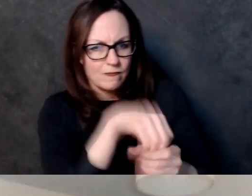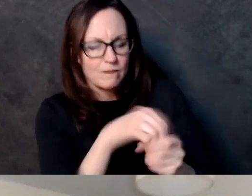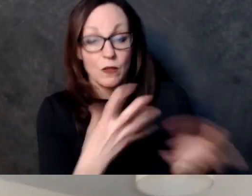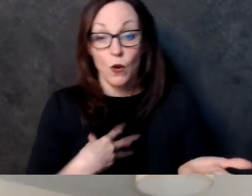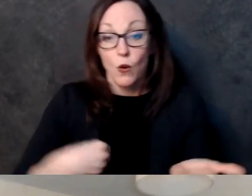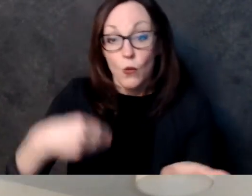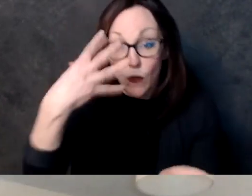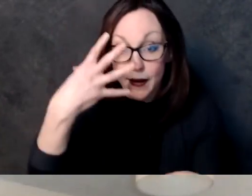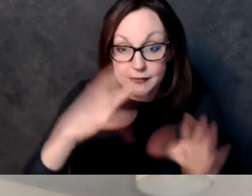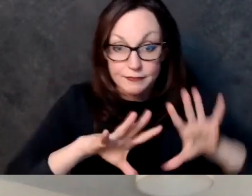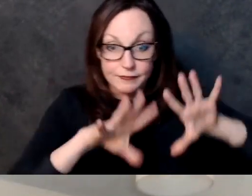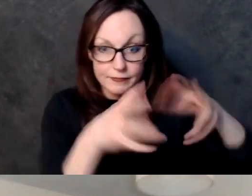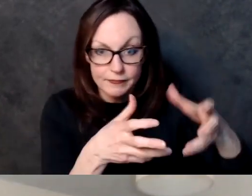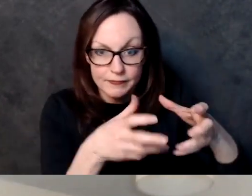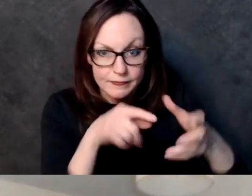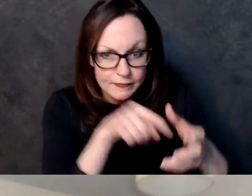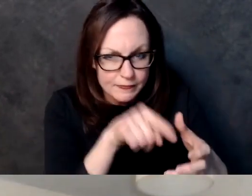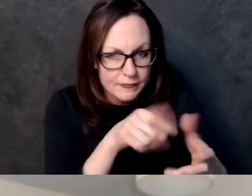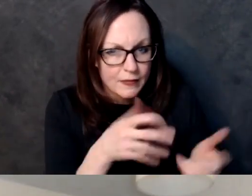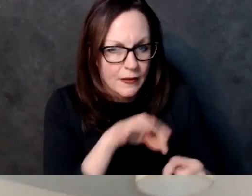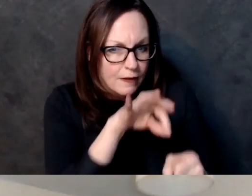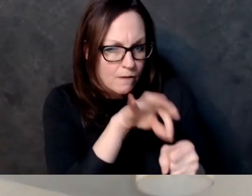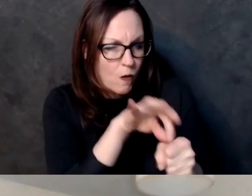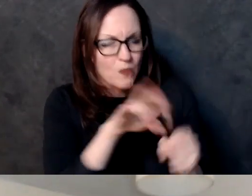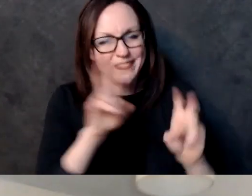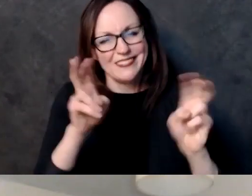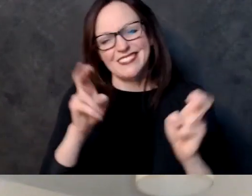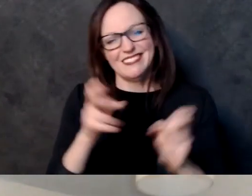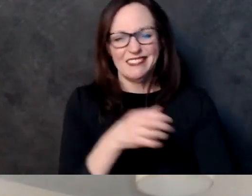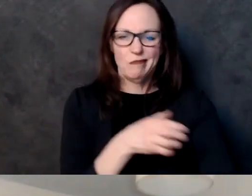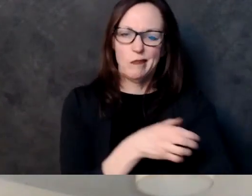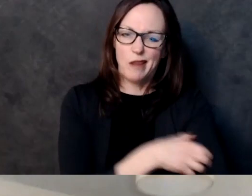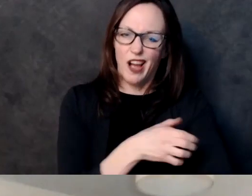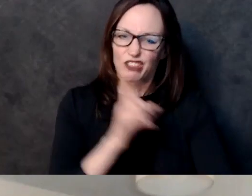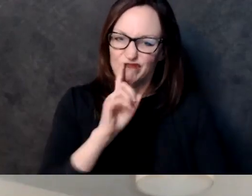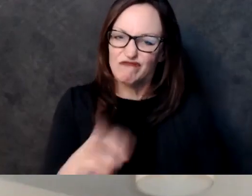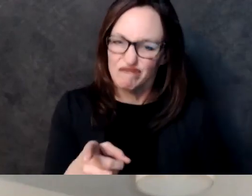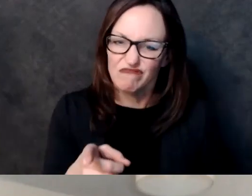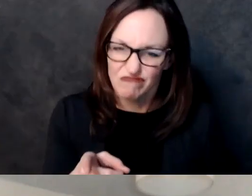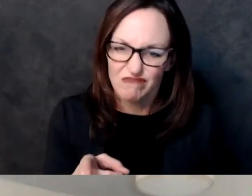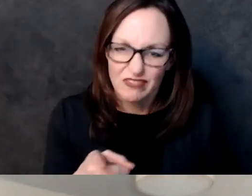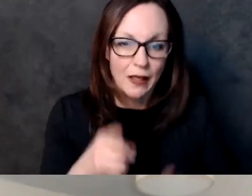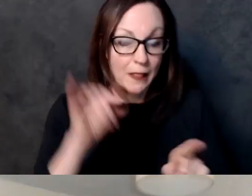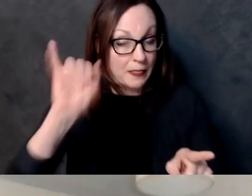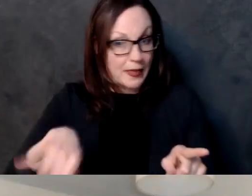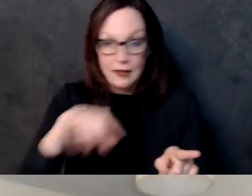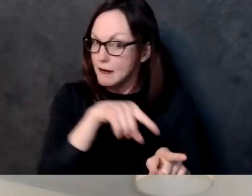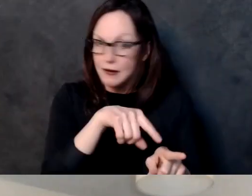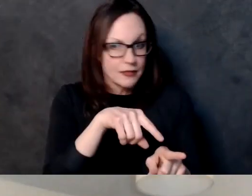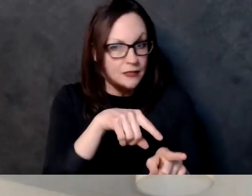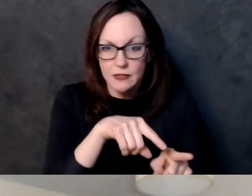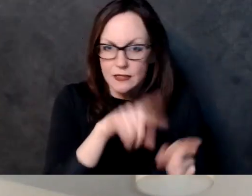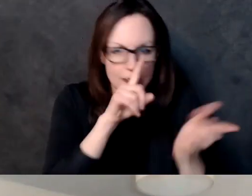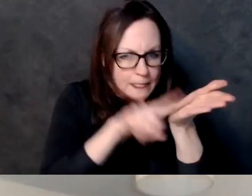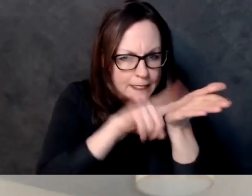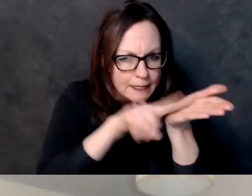actually i'll um yeah that's kind of covered in more in the next question but yes we should redraw gerrymandered maps and they should not